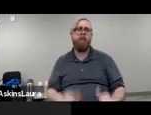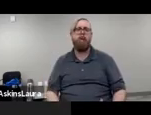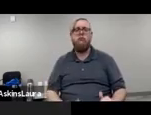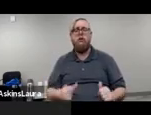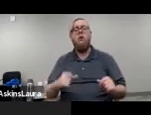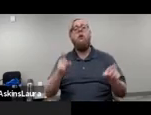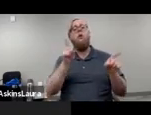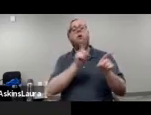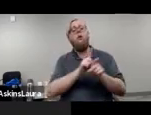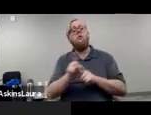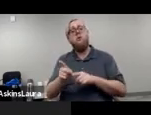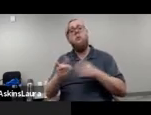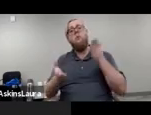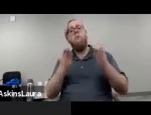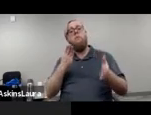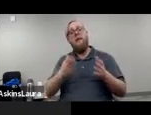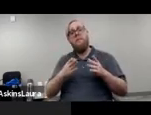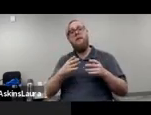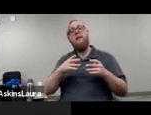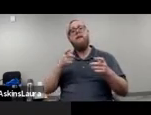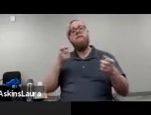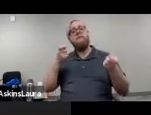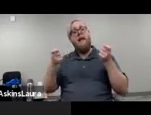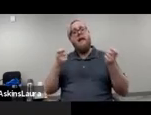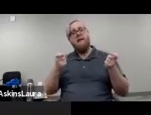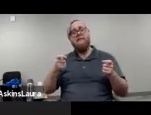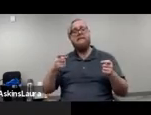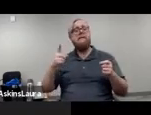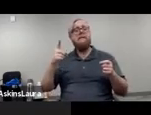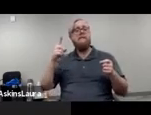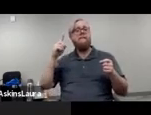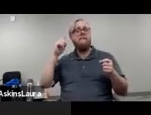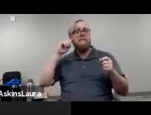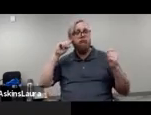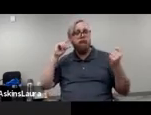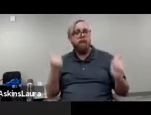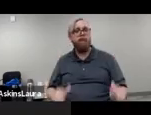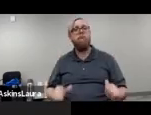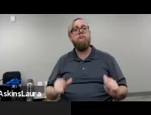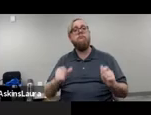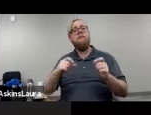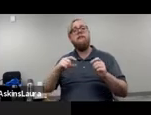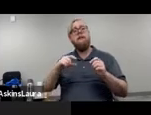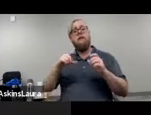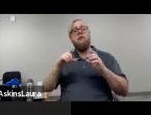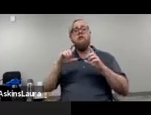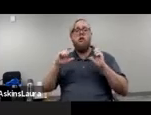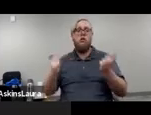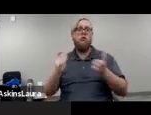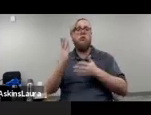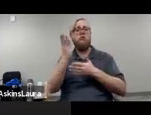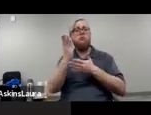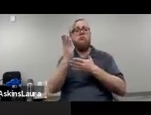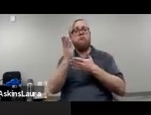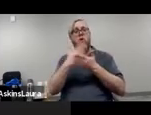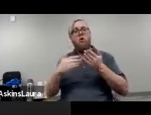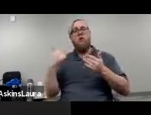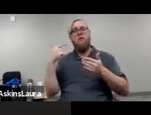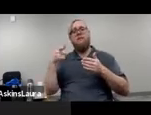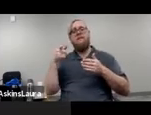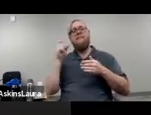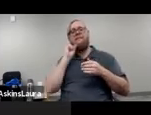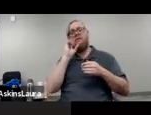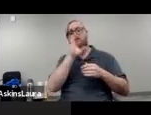be dealing with hearing impairments. A significant portion of the low vision senior